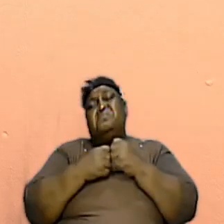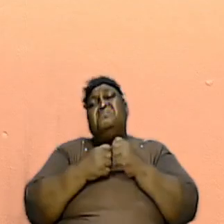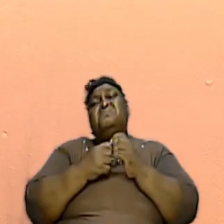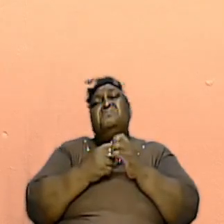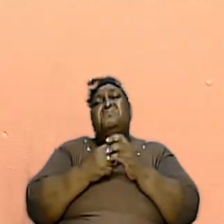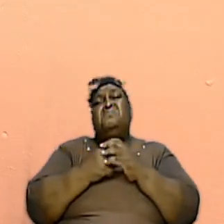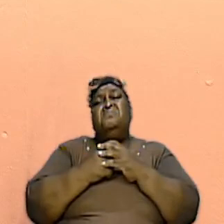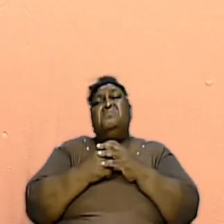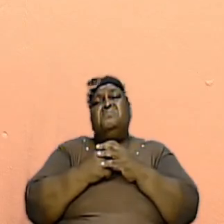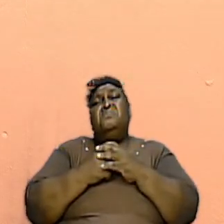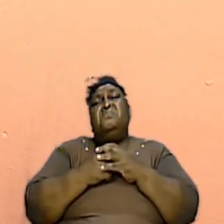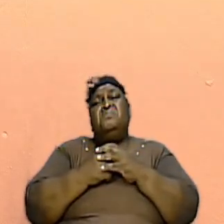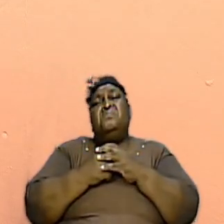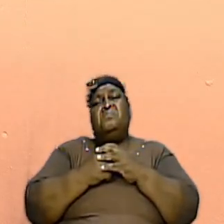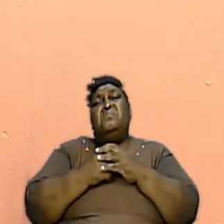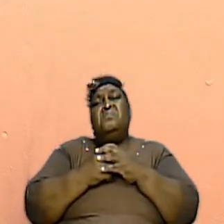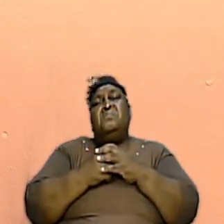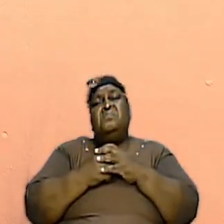It Is A